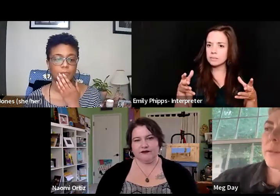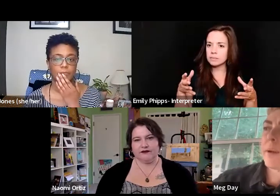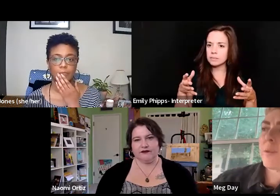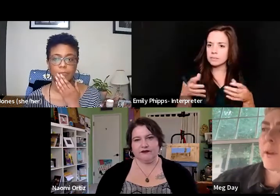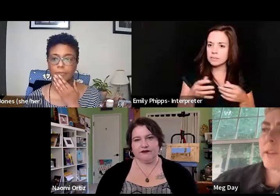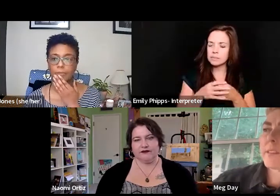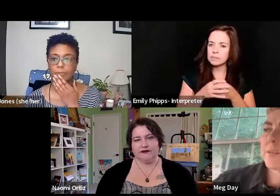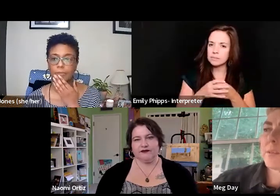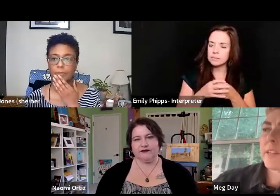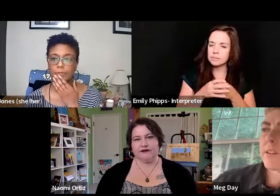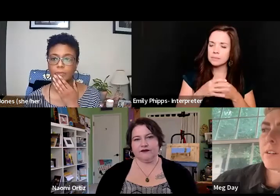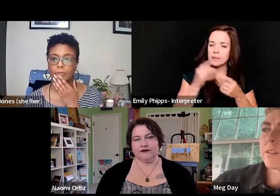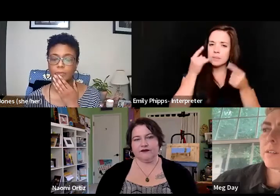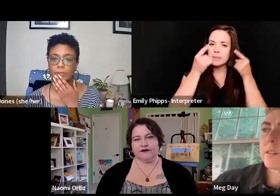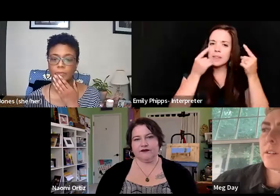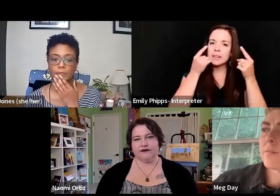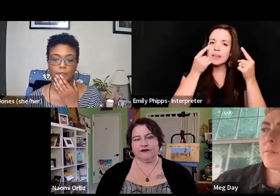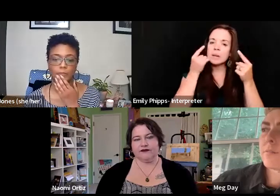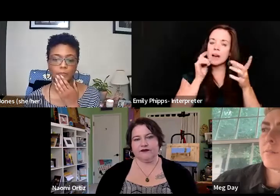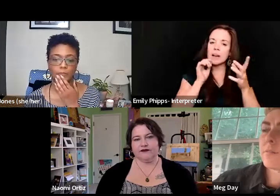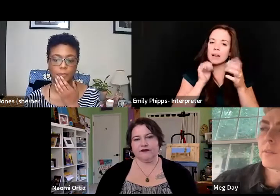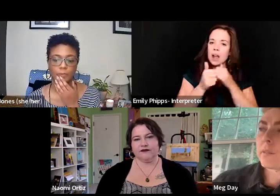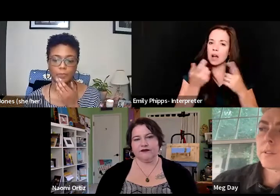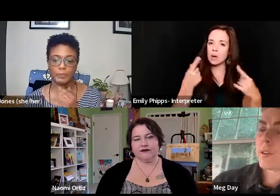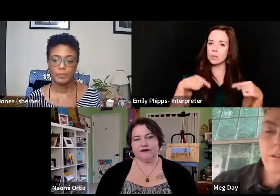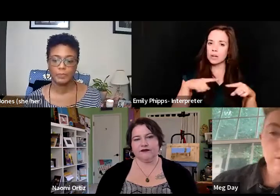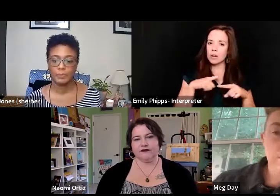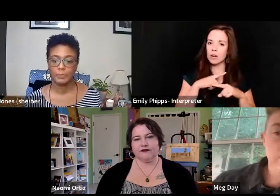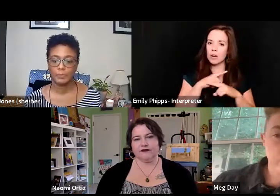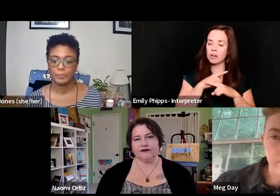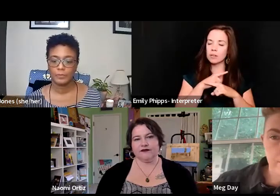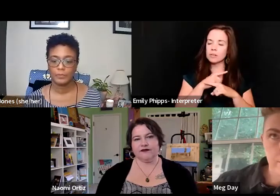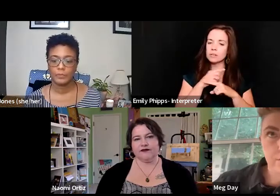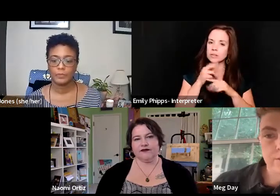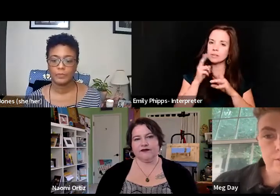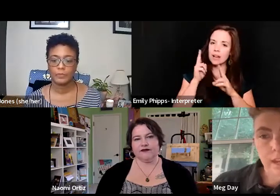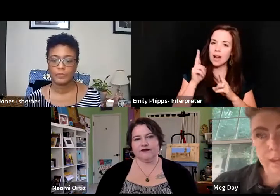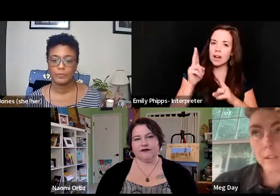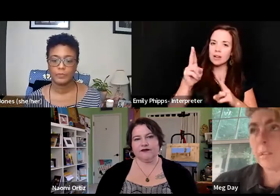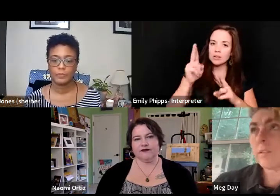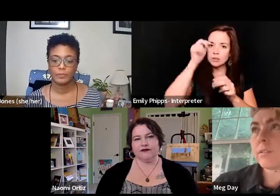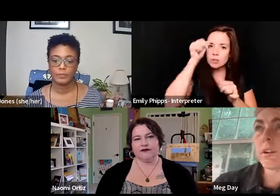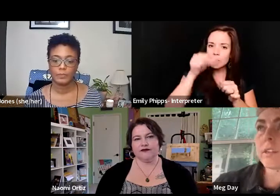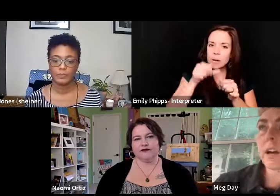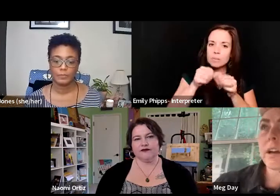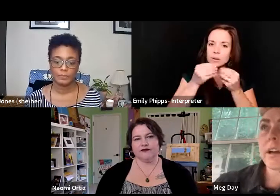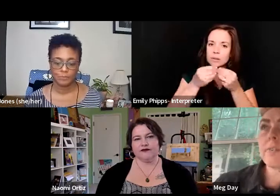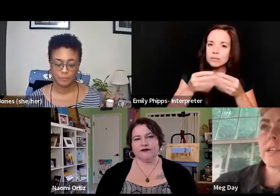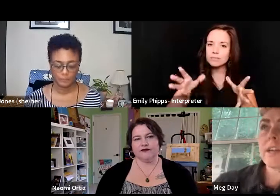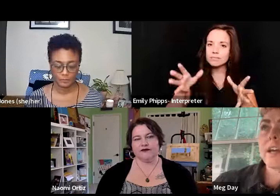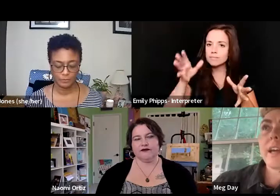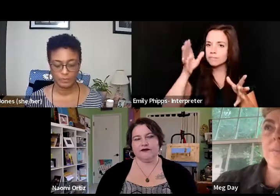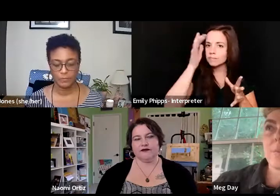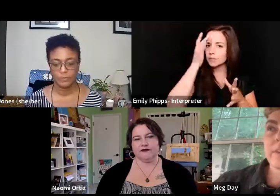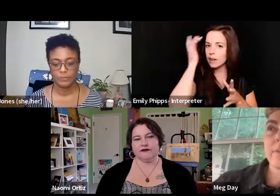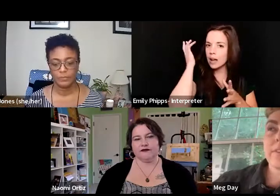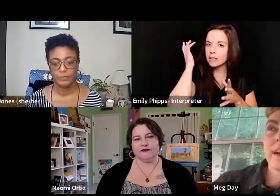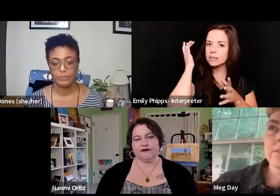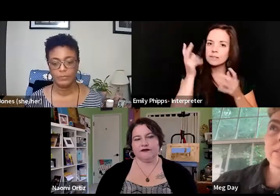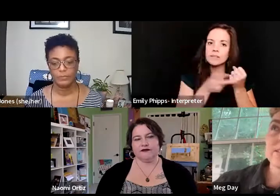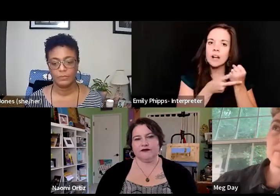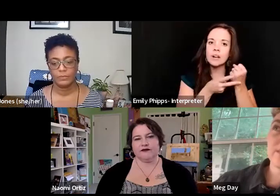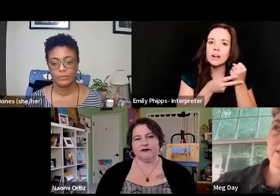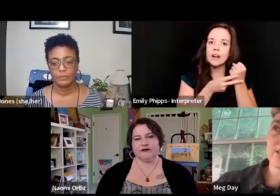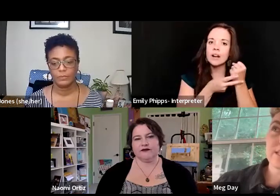but thinking about the ways that we are, um, honored, remembered, forgotten, archived, and the way that